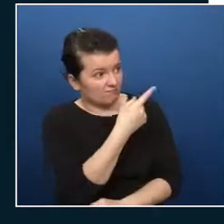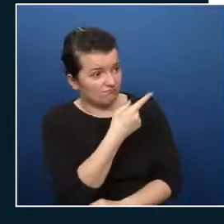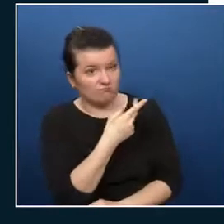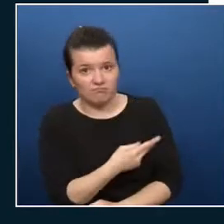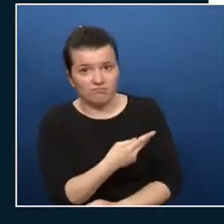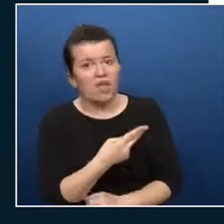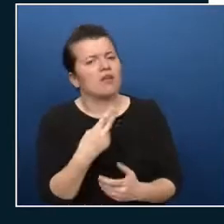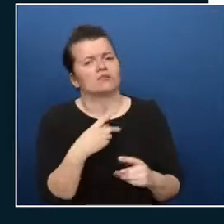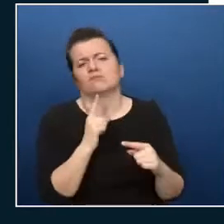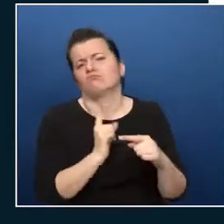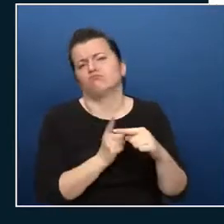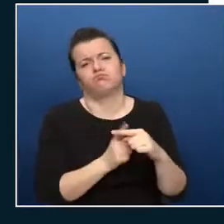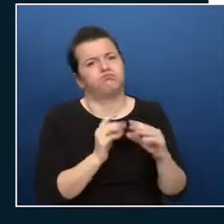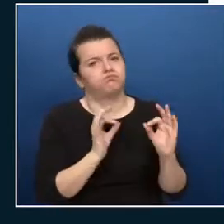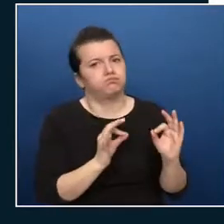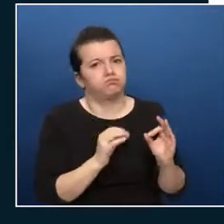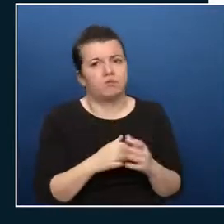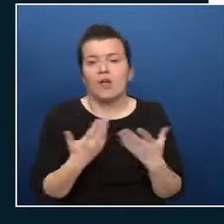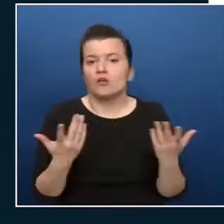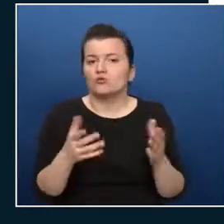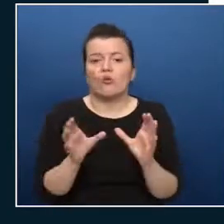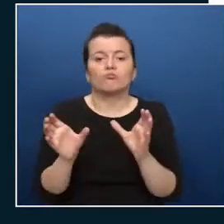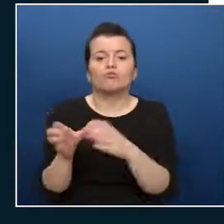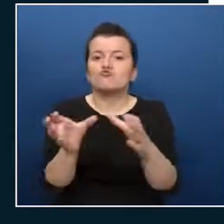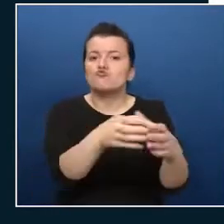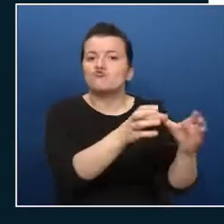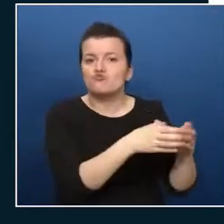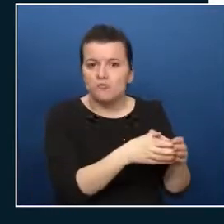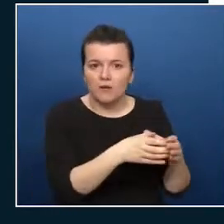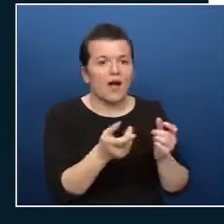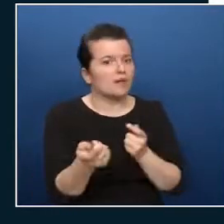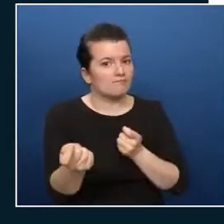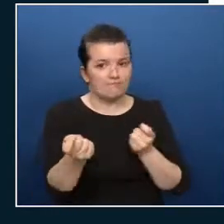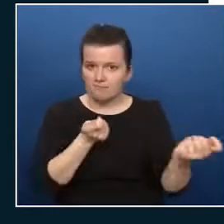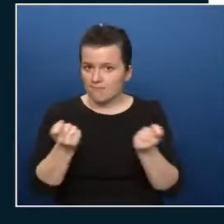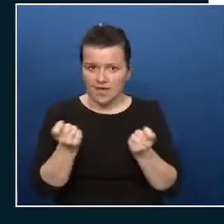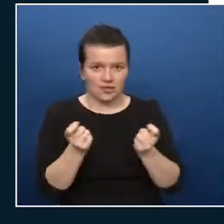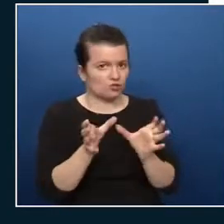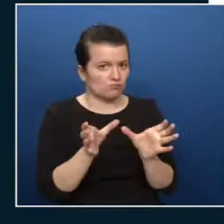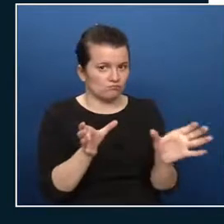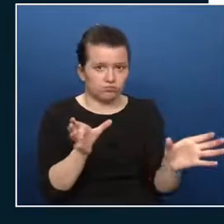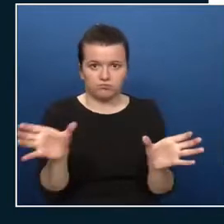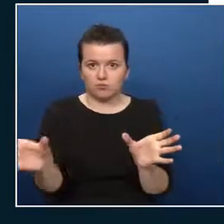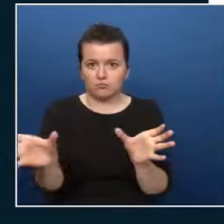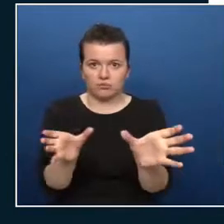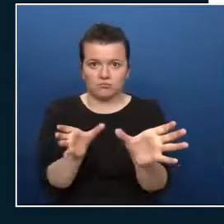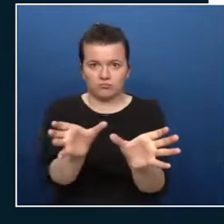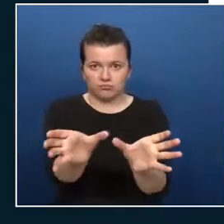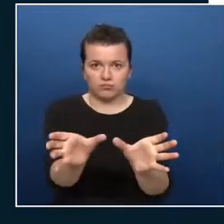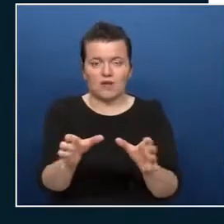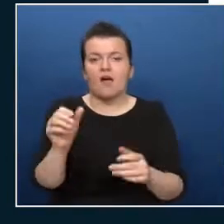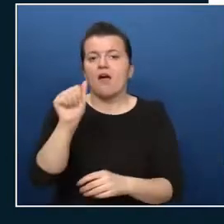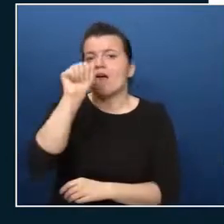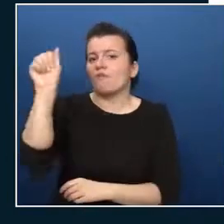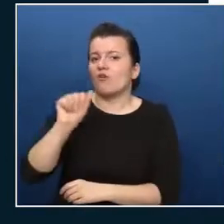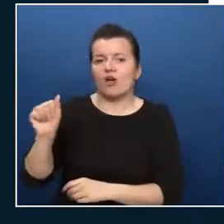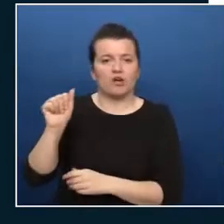design your management groups and subscriptions and thereby your Azure environment in a modular and scalable way